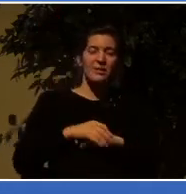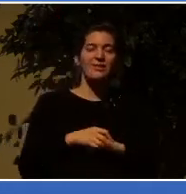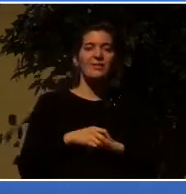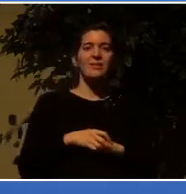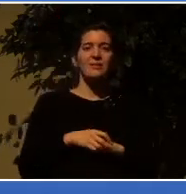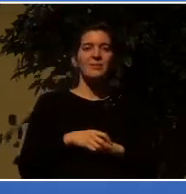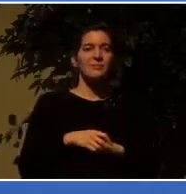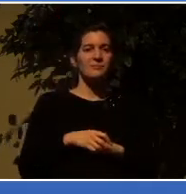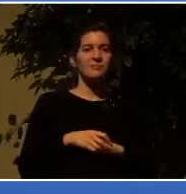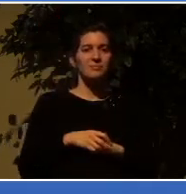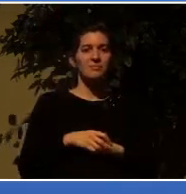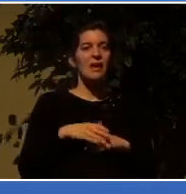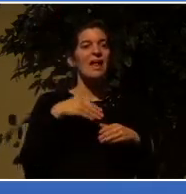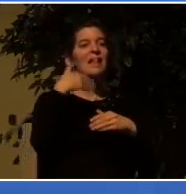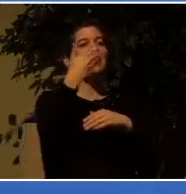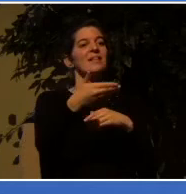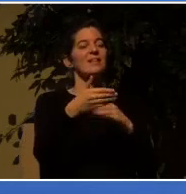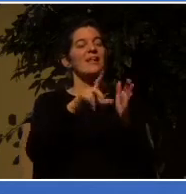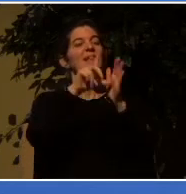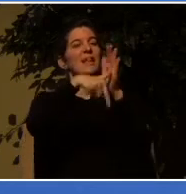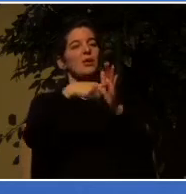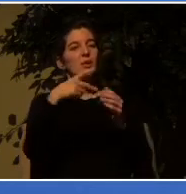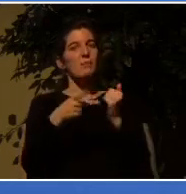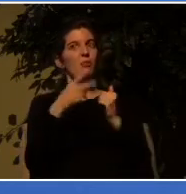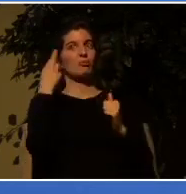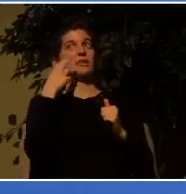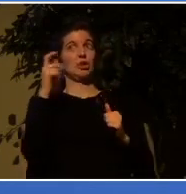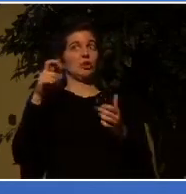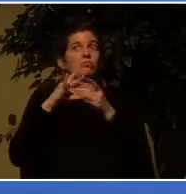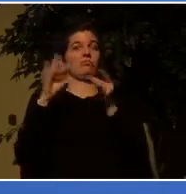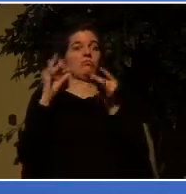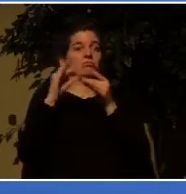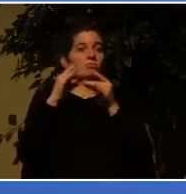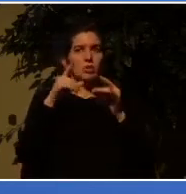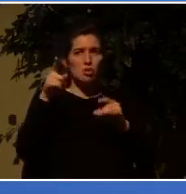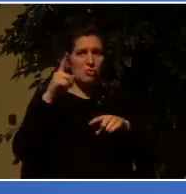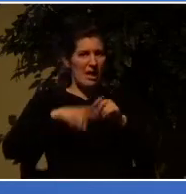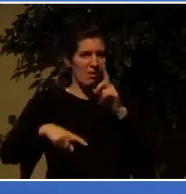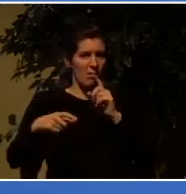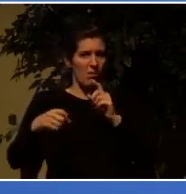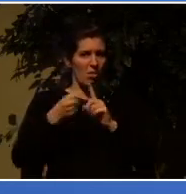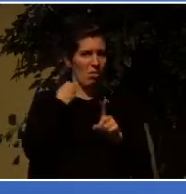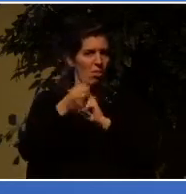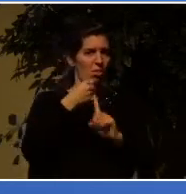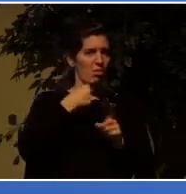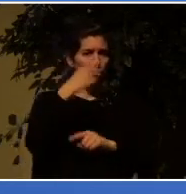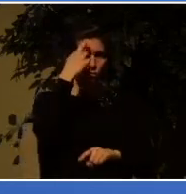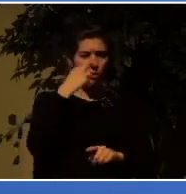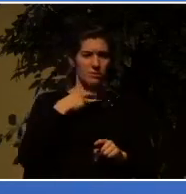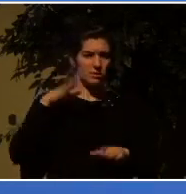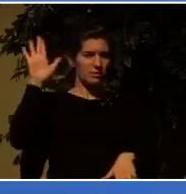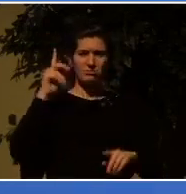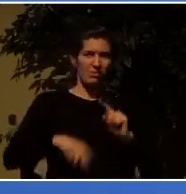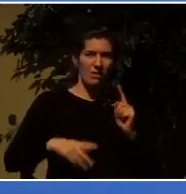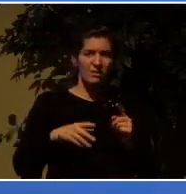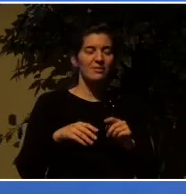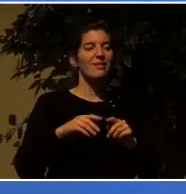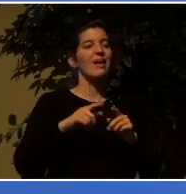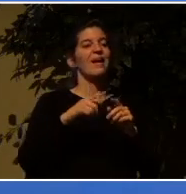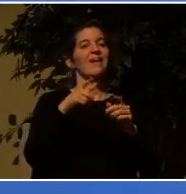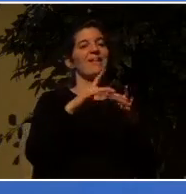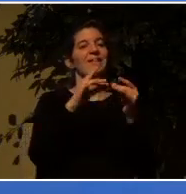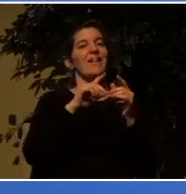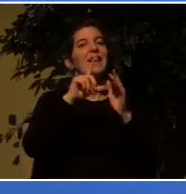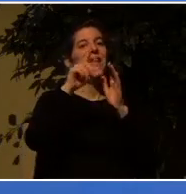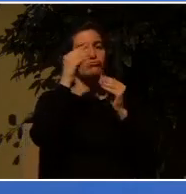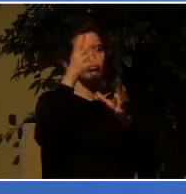that to them because you can't just beat up a Roman citizen. And there are different theories about that. My theory is, and you can take that for what